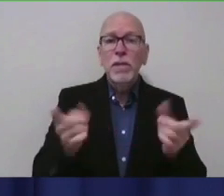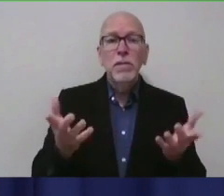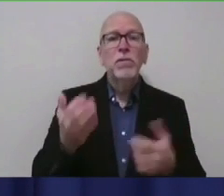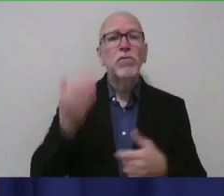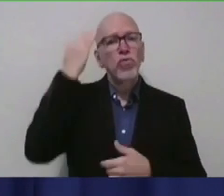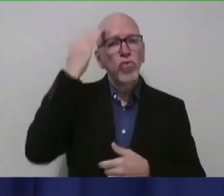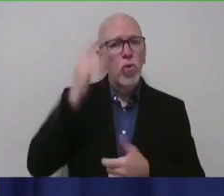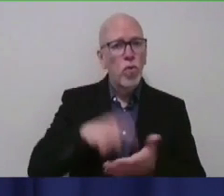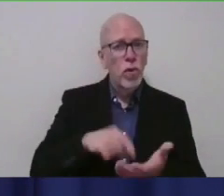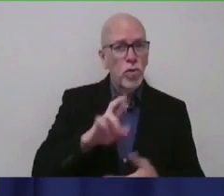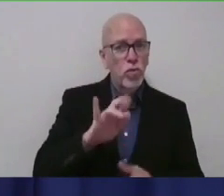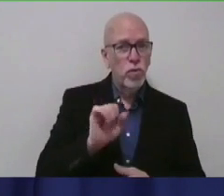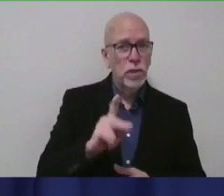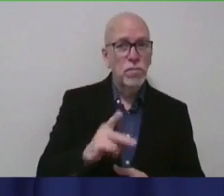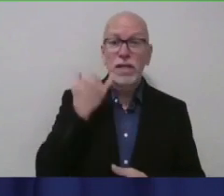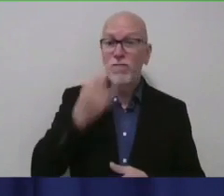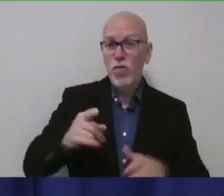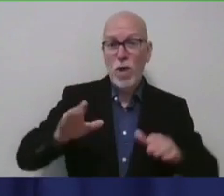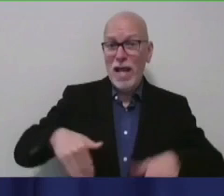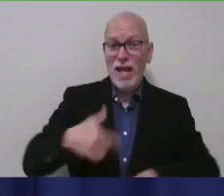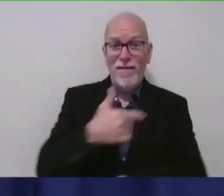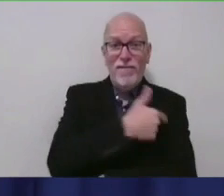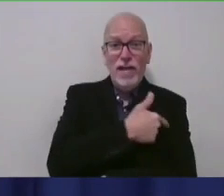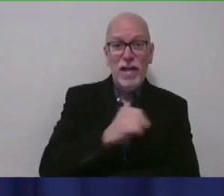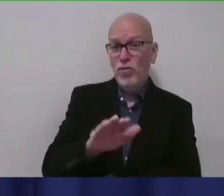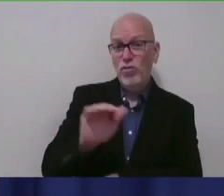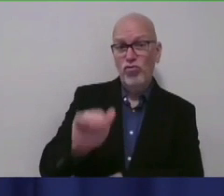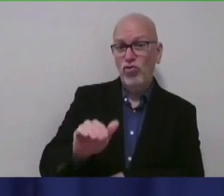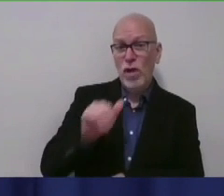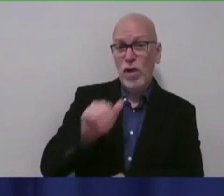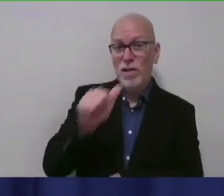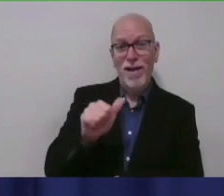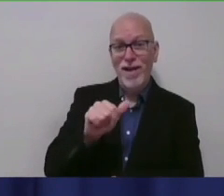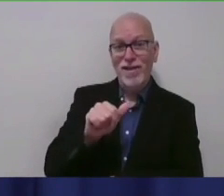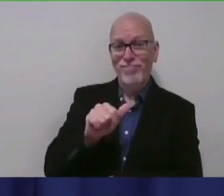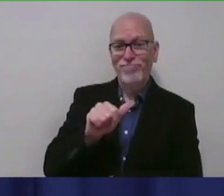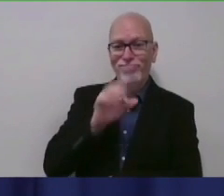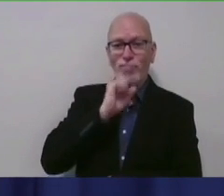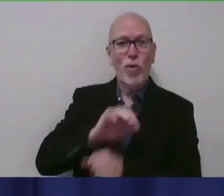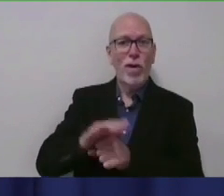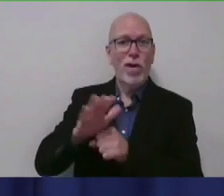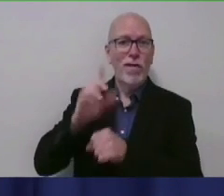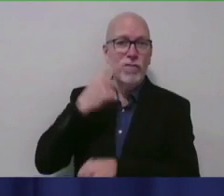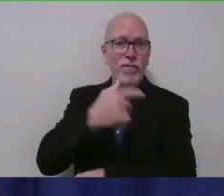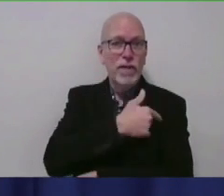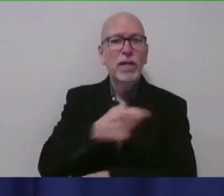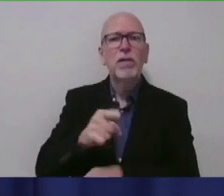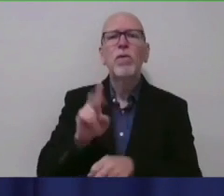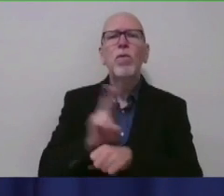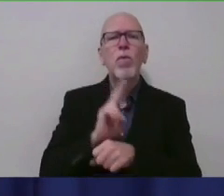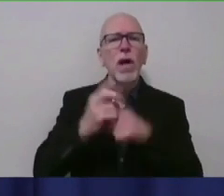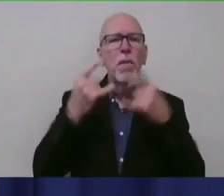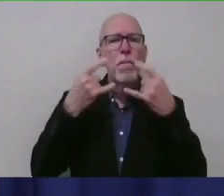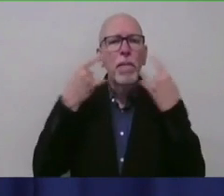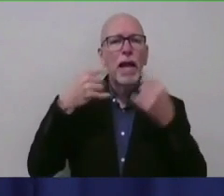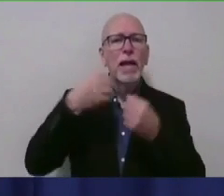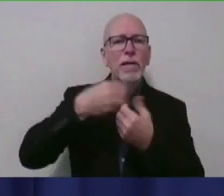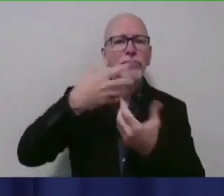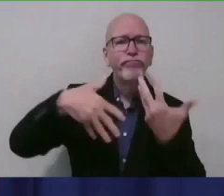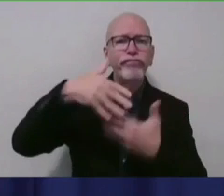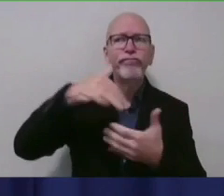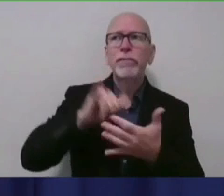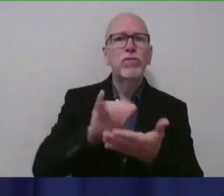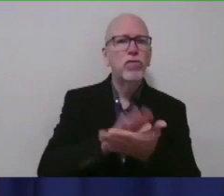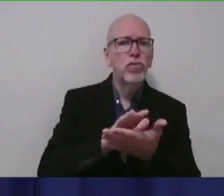If you're not vaccinated and if your child is not yet eligible to be vaccinated, wearing a mask when you're in congregate setting like school or